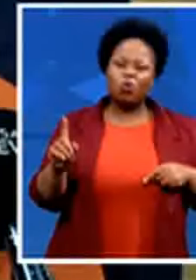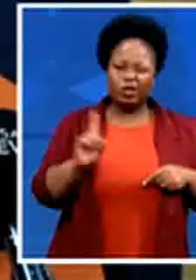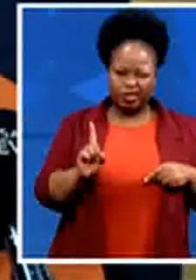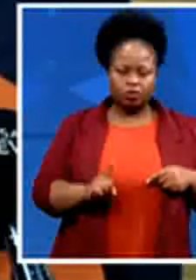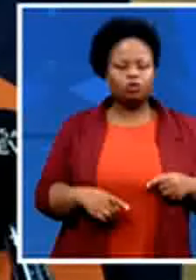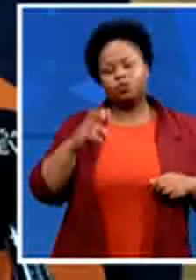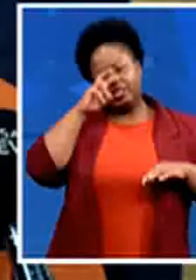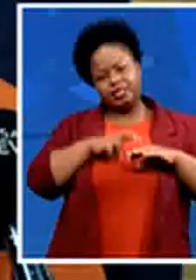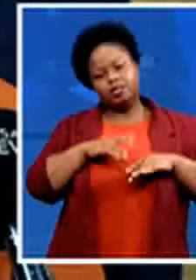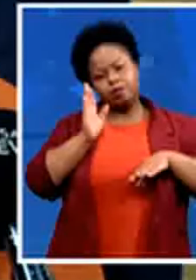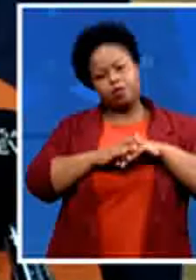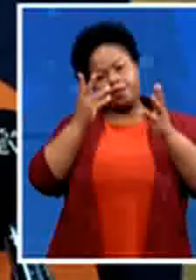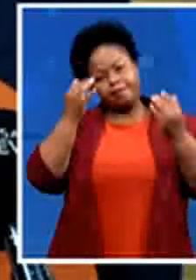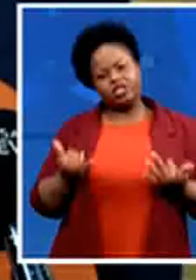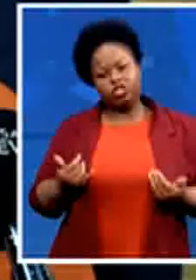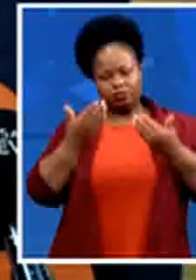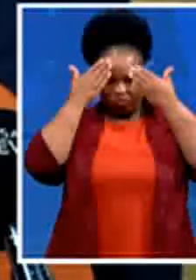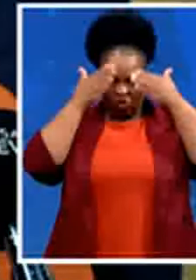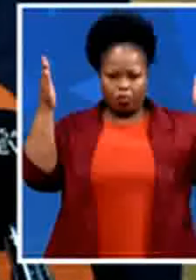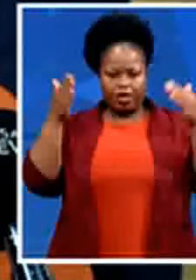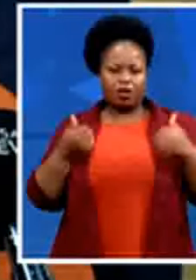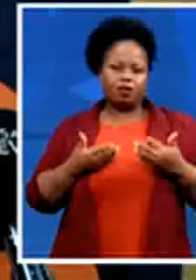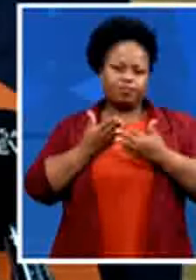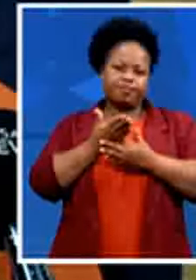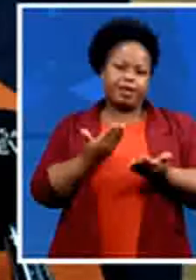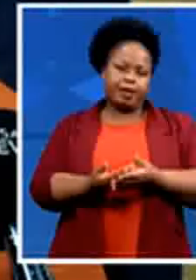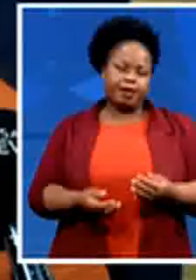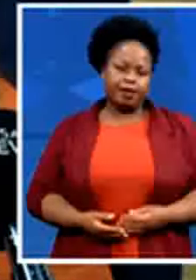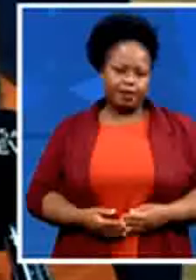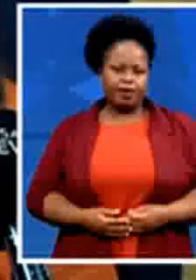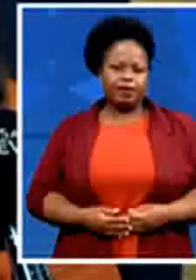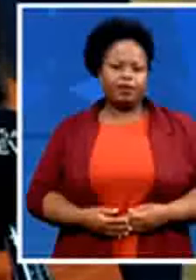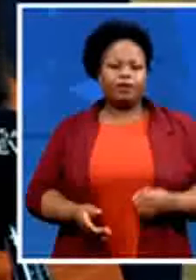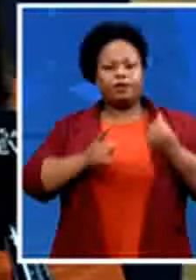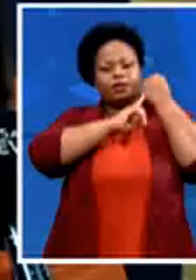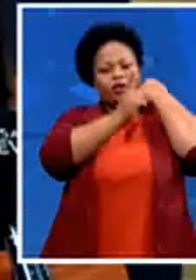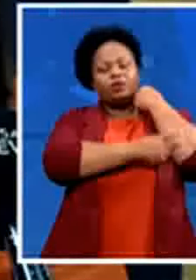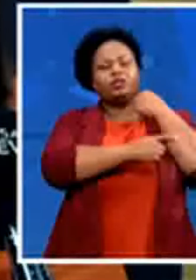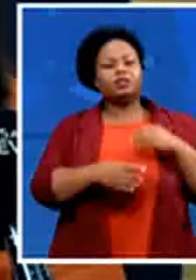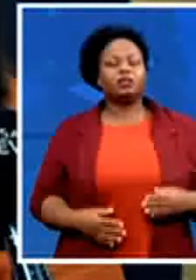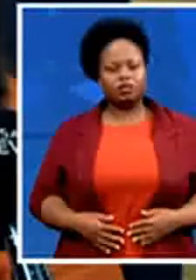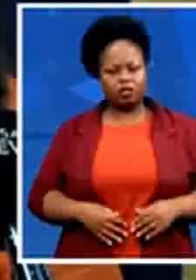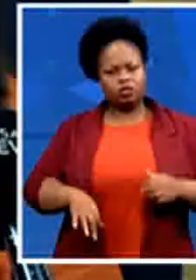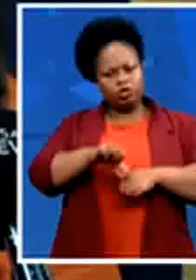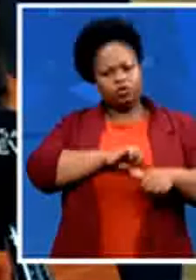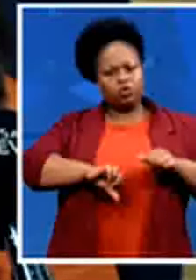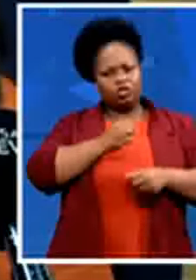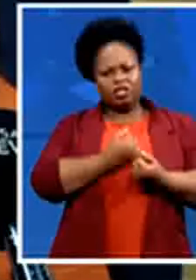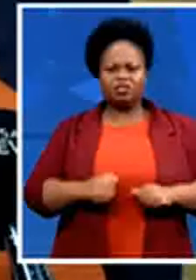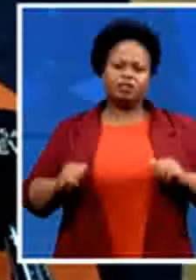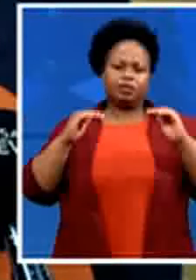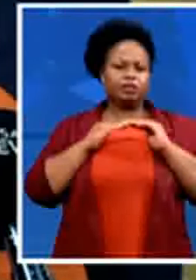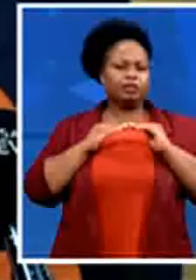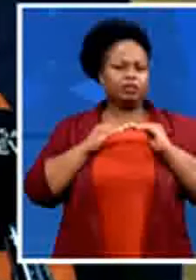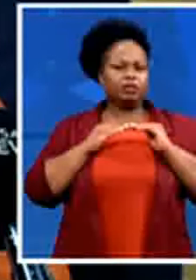lastly let me go to social justice now but social justice and then environmental justice then i'm done